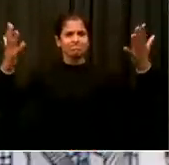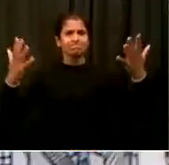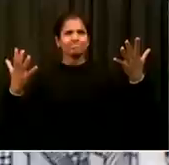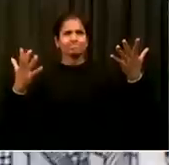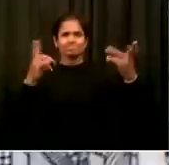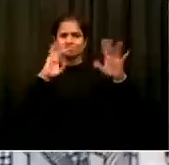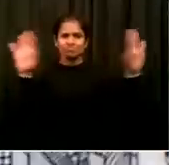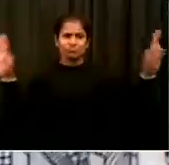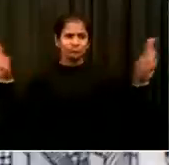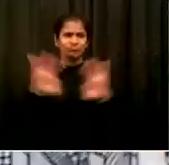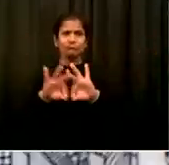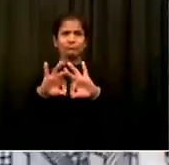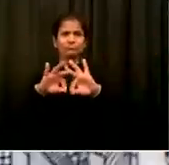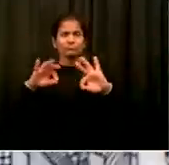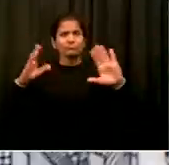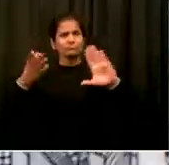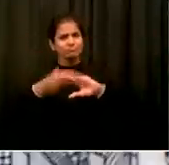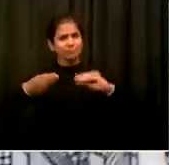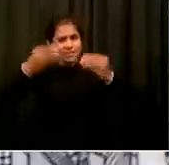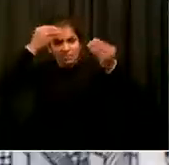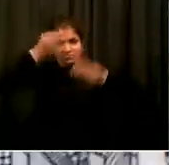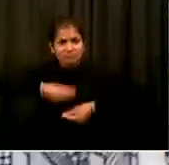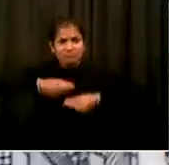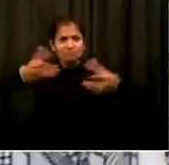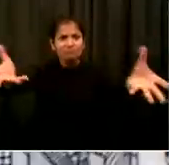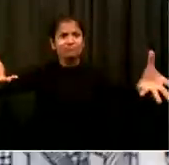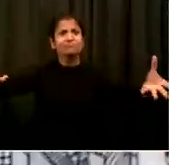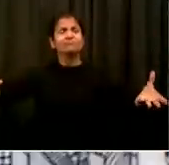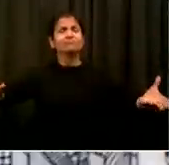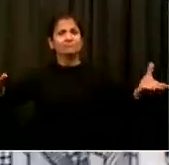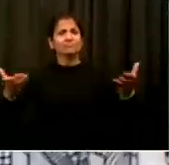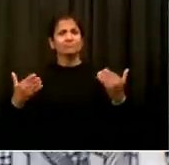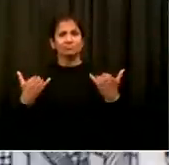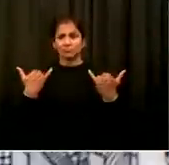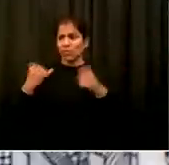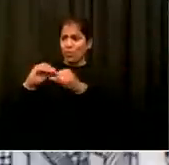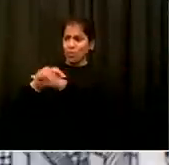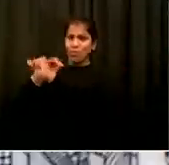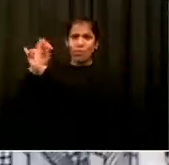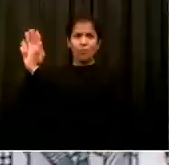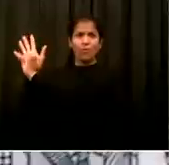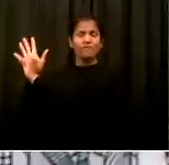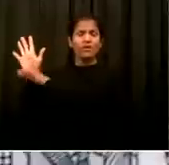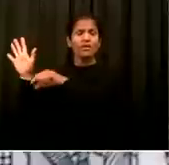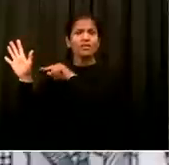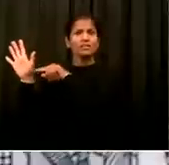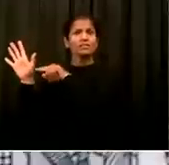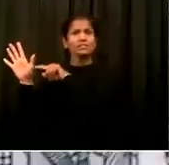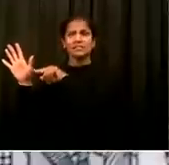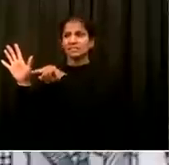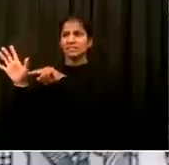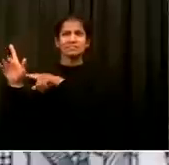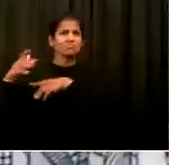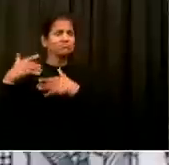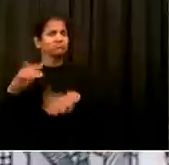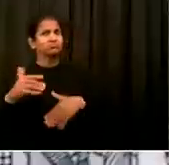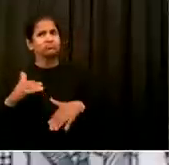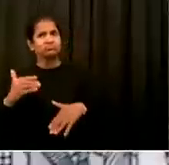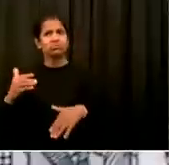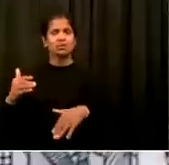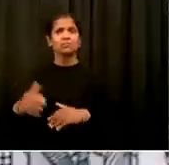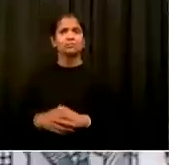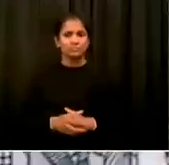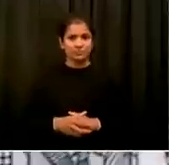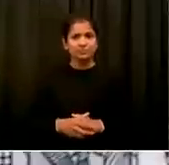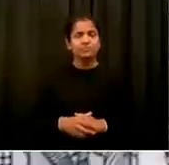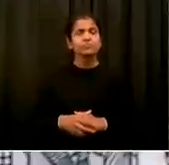think is made even more pertinent by the crisis we've all gone through together. You know, for a long time we've been talking about the challenges faced by